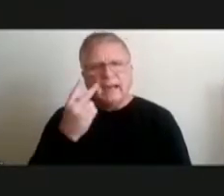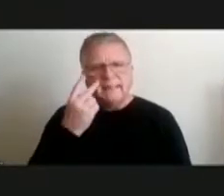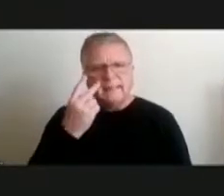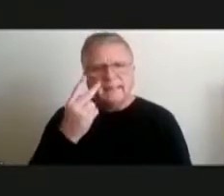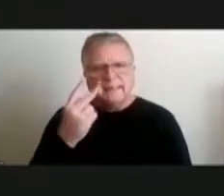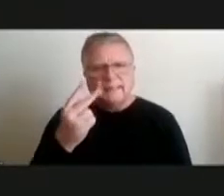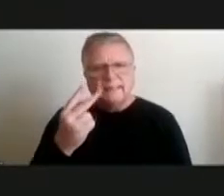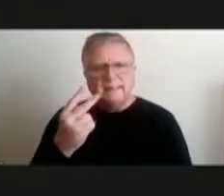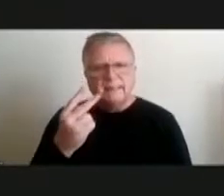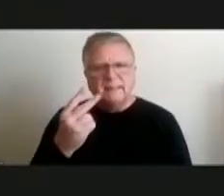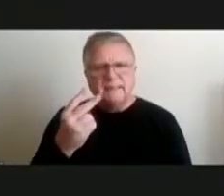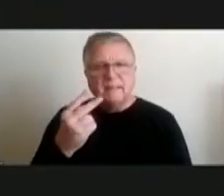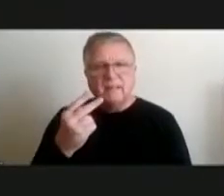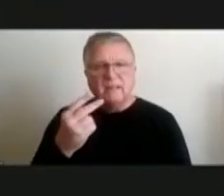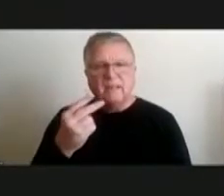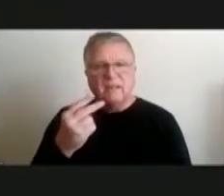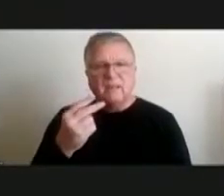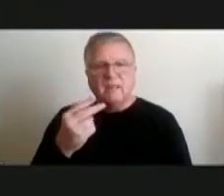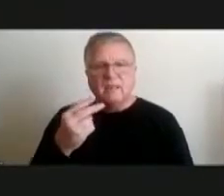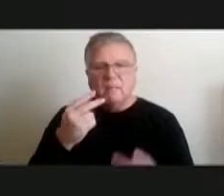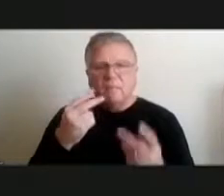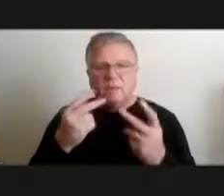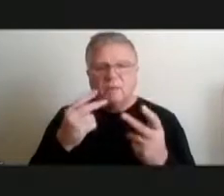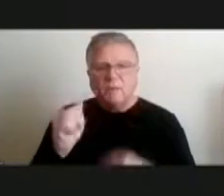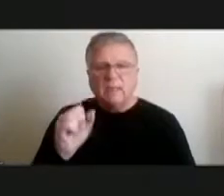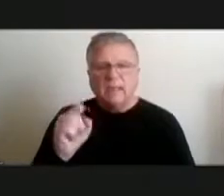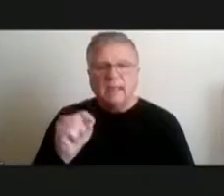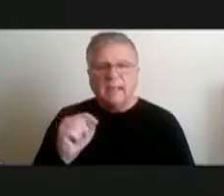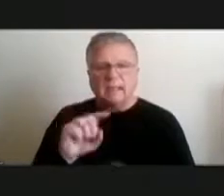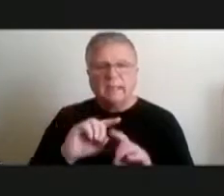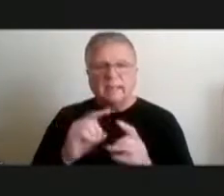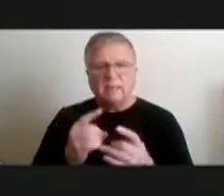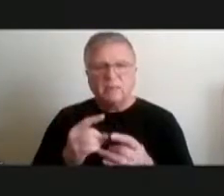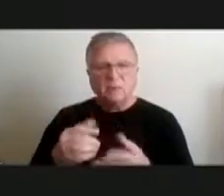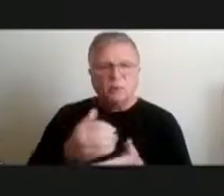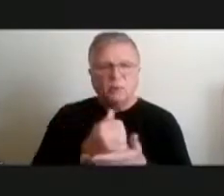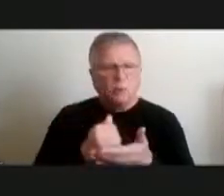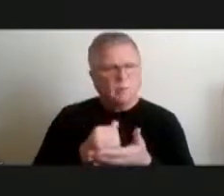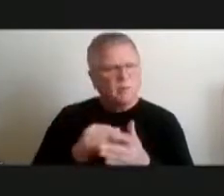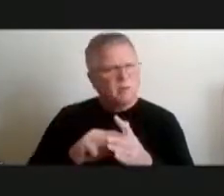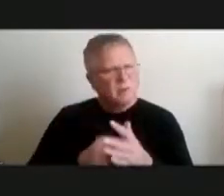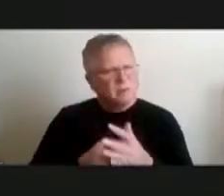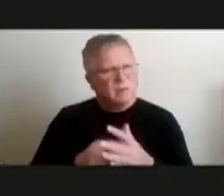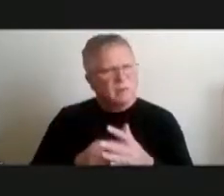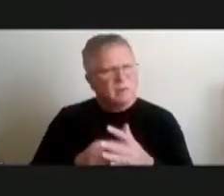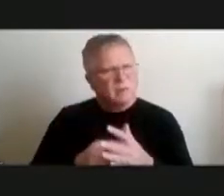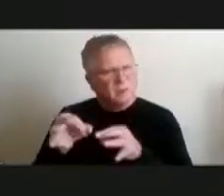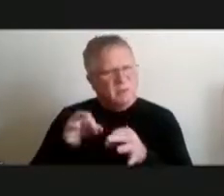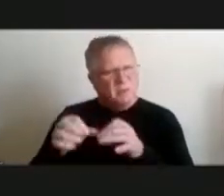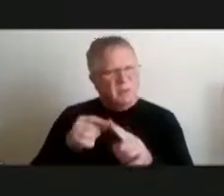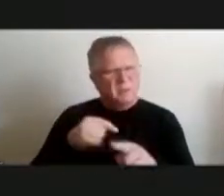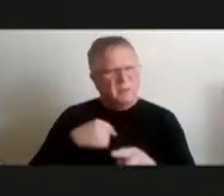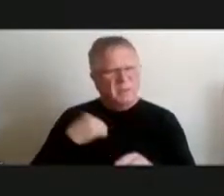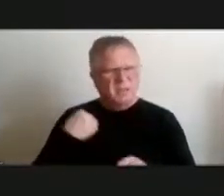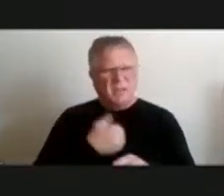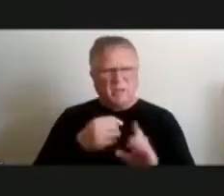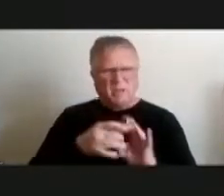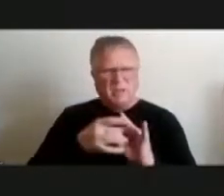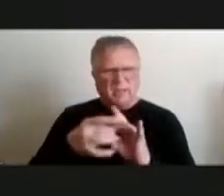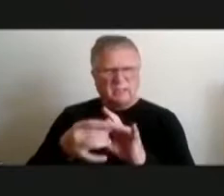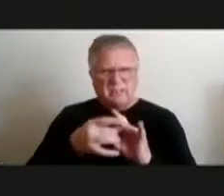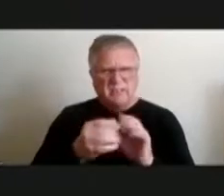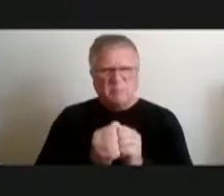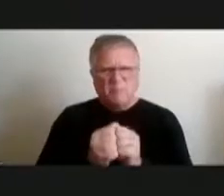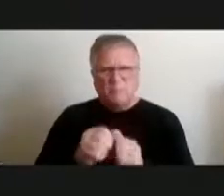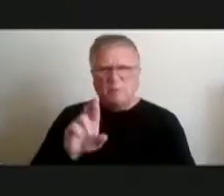regional asset district here is a revenue source can you explain to me how what our relationship is with rad and and and and how